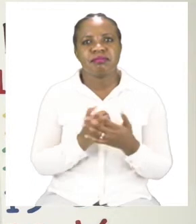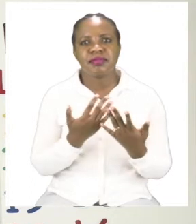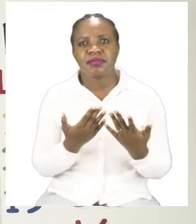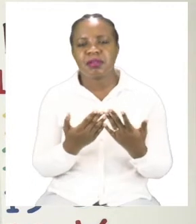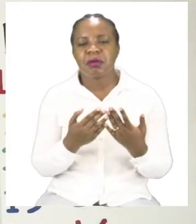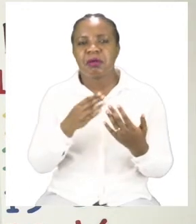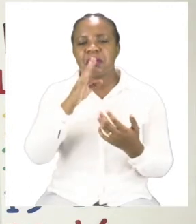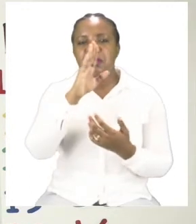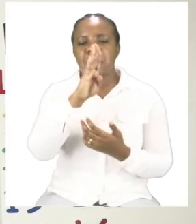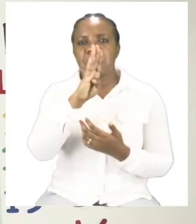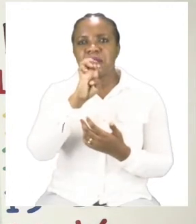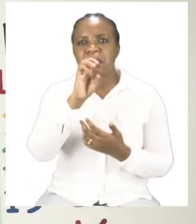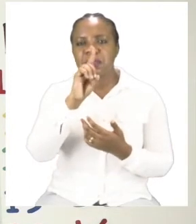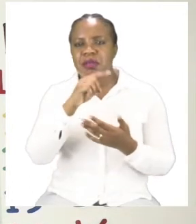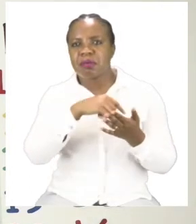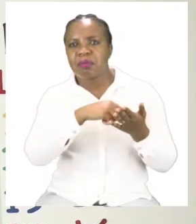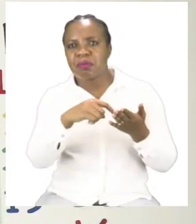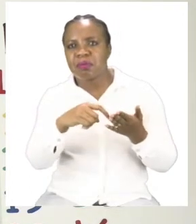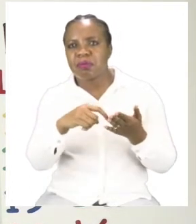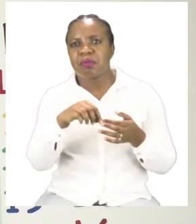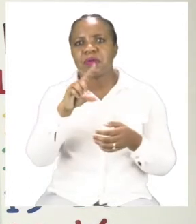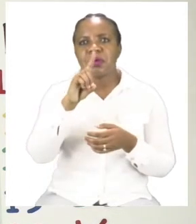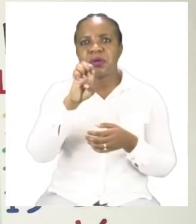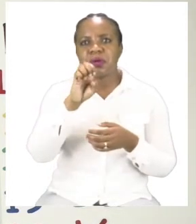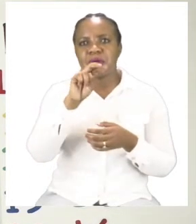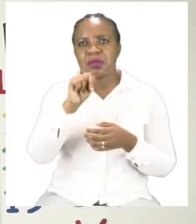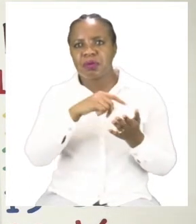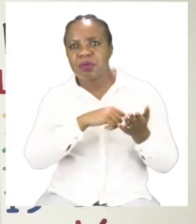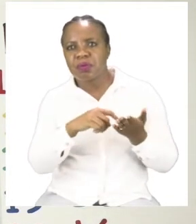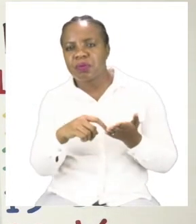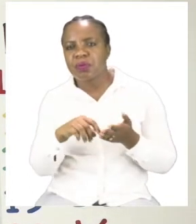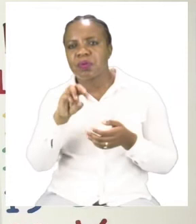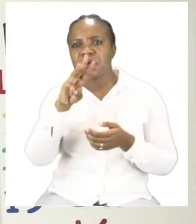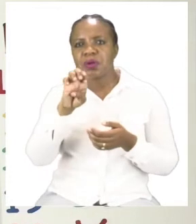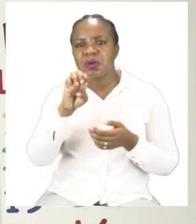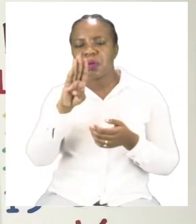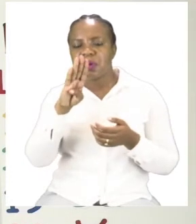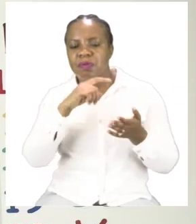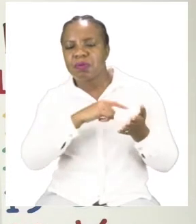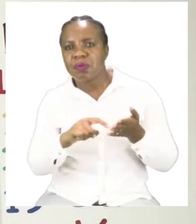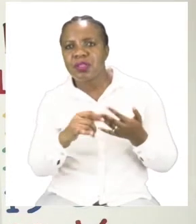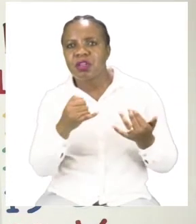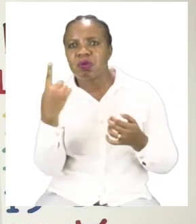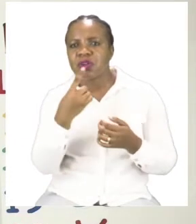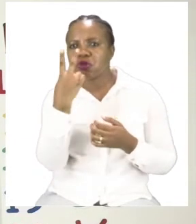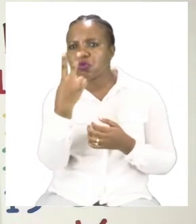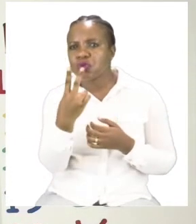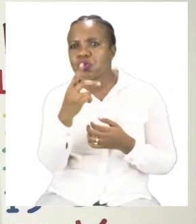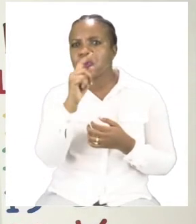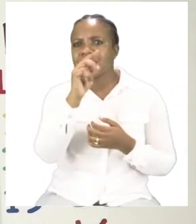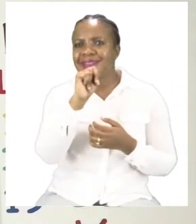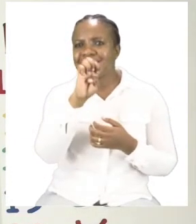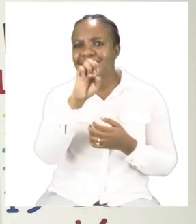the word den, what this picture is all about. Is it the word net or